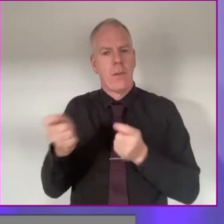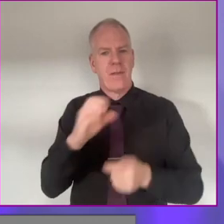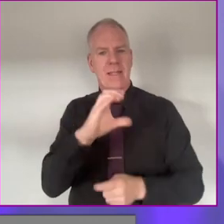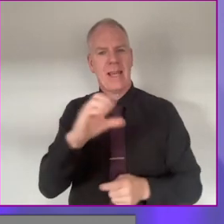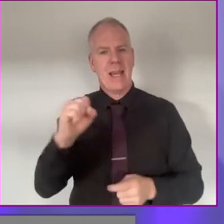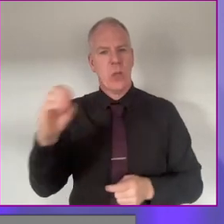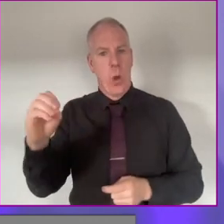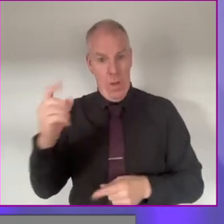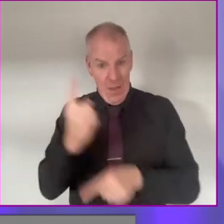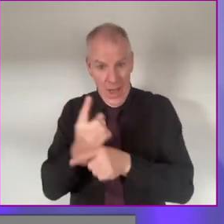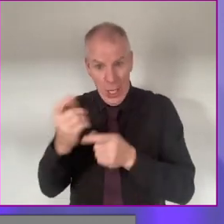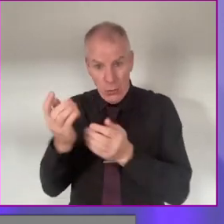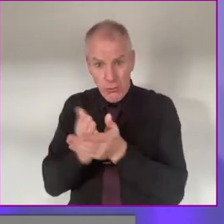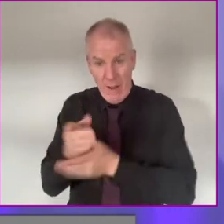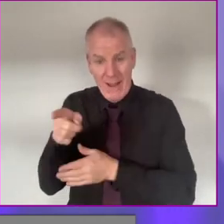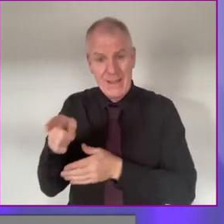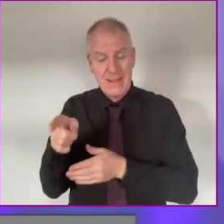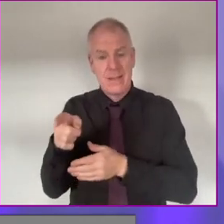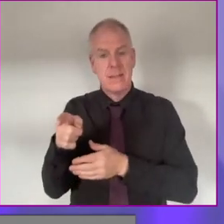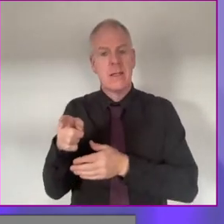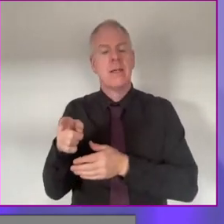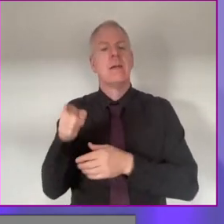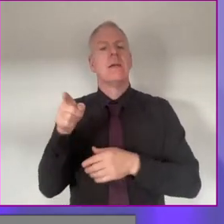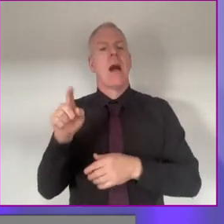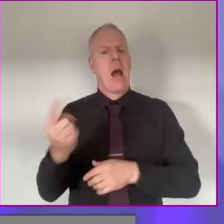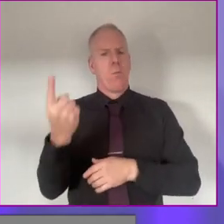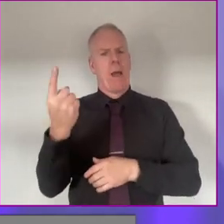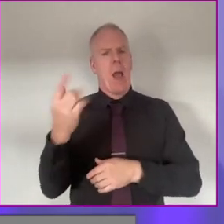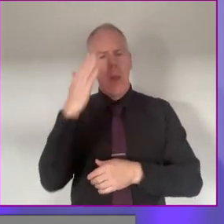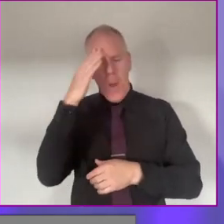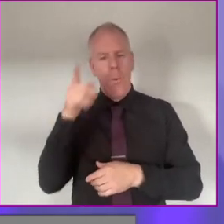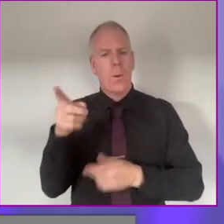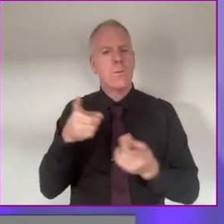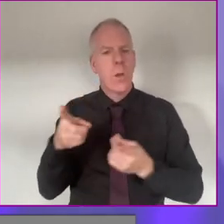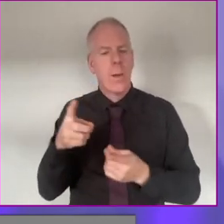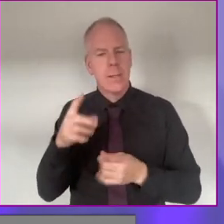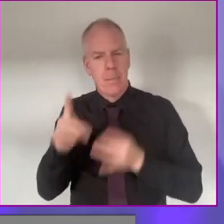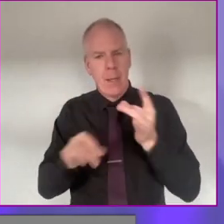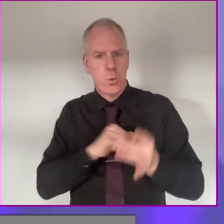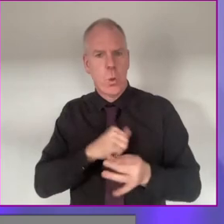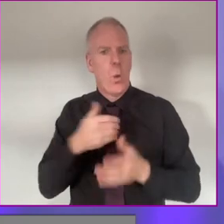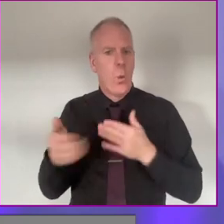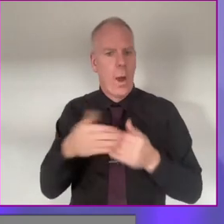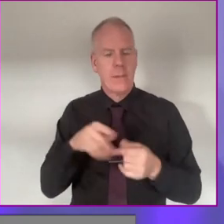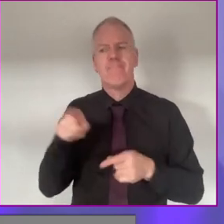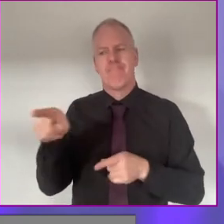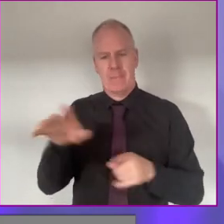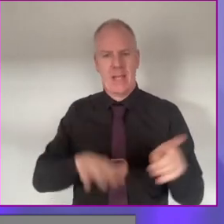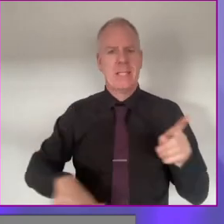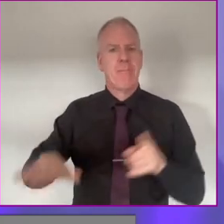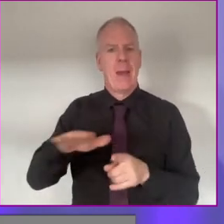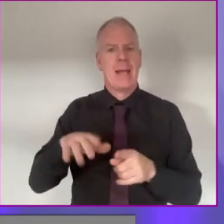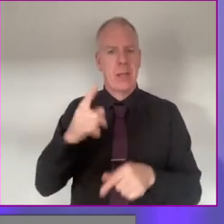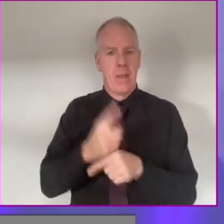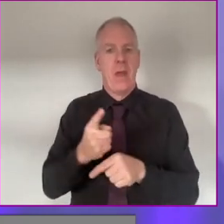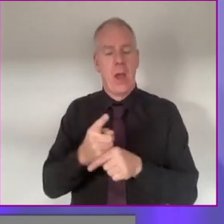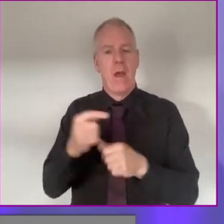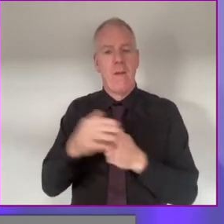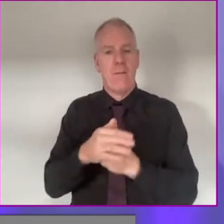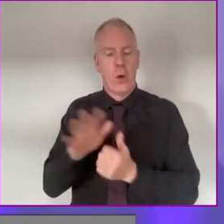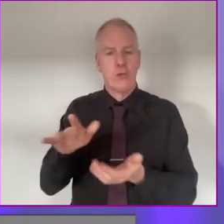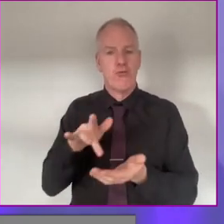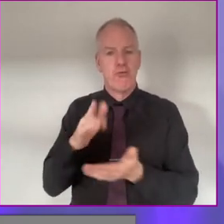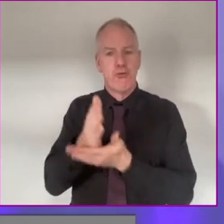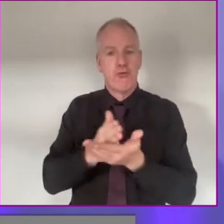who are on the train. And one of the things that I know that they've been doing a lot of is ensuring that the spaces on